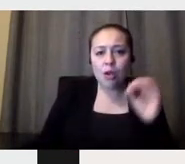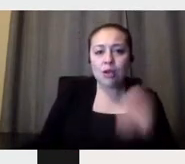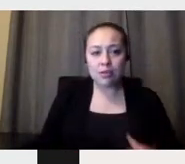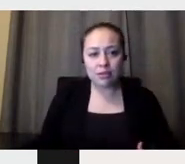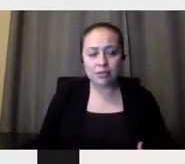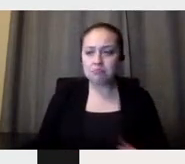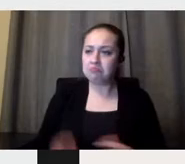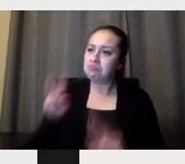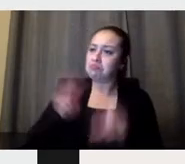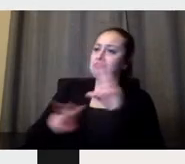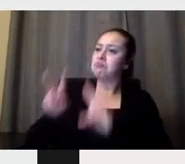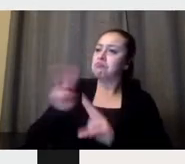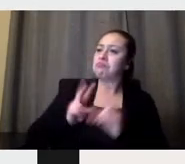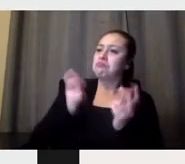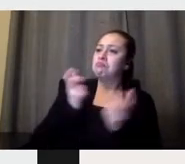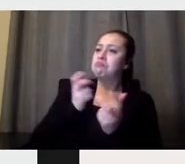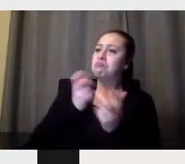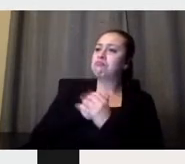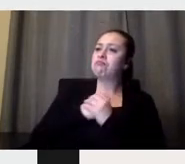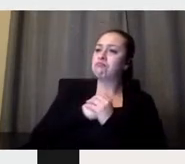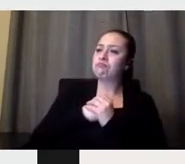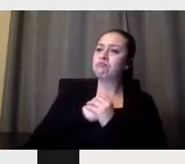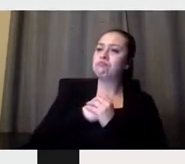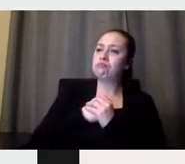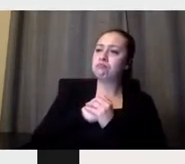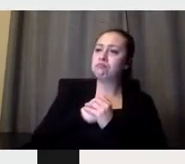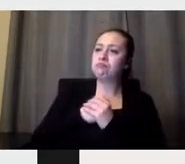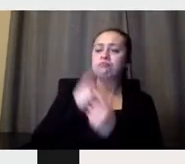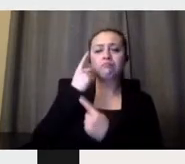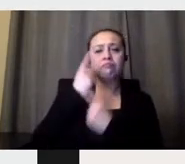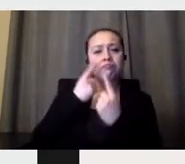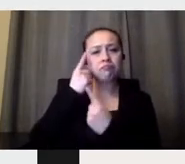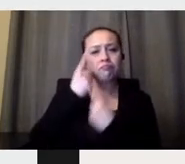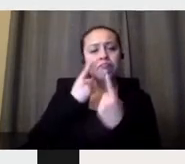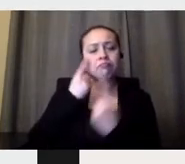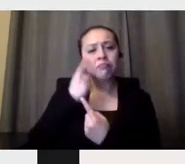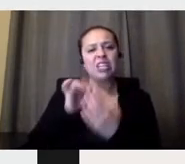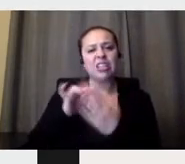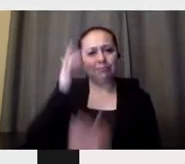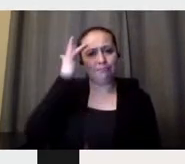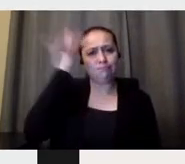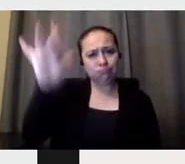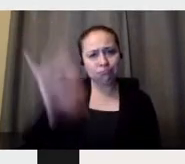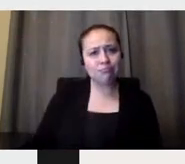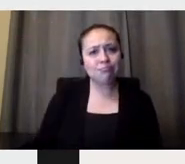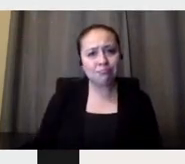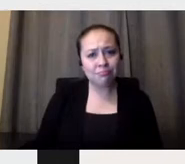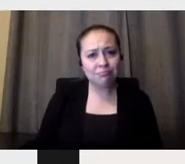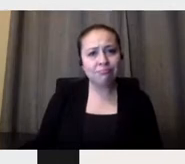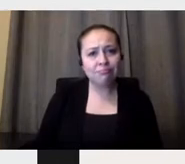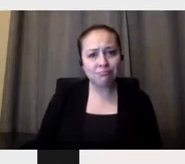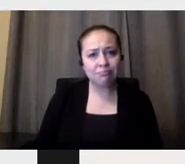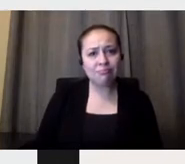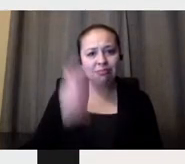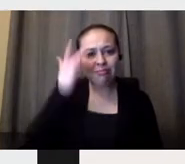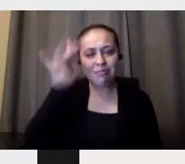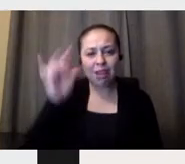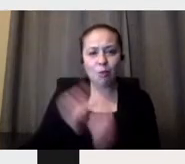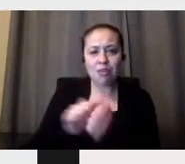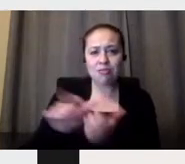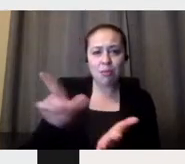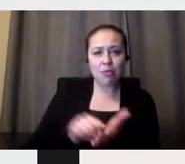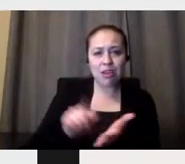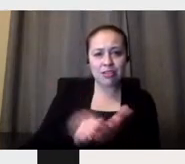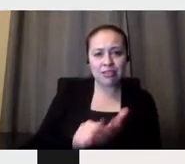I just think about how clever the printing have